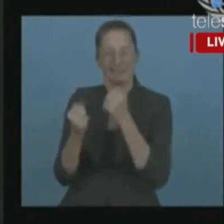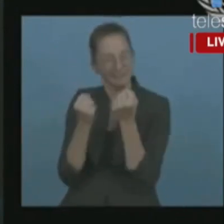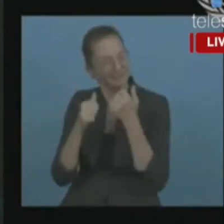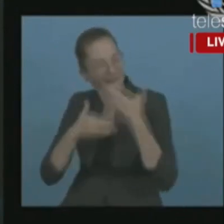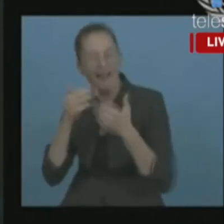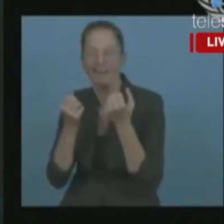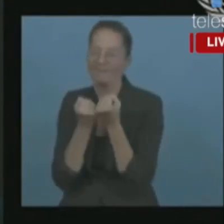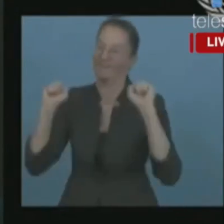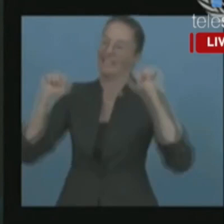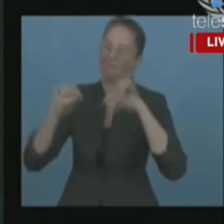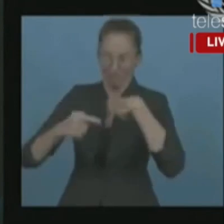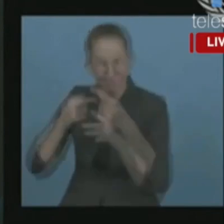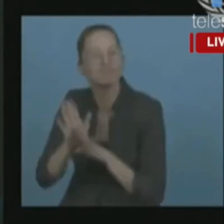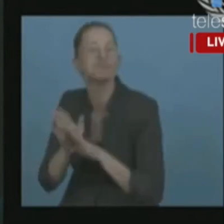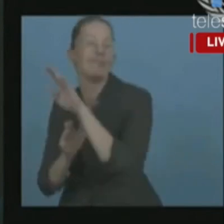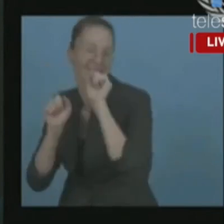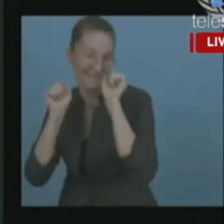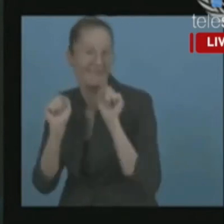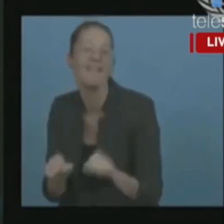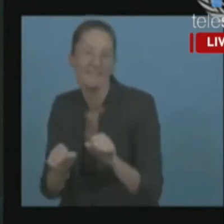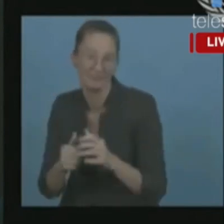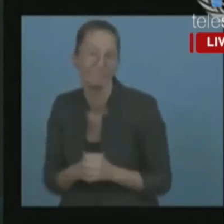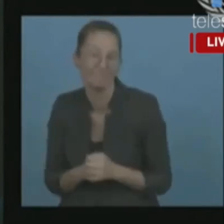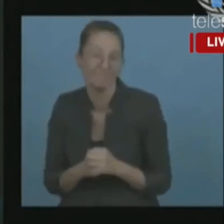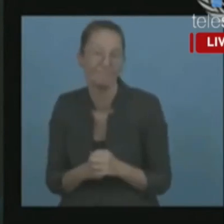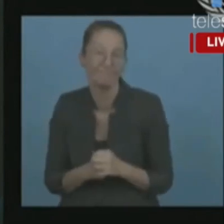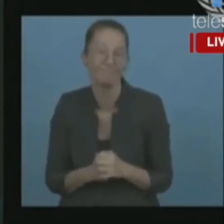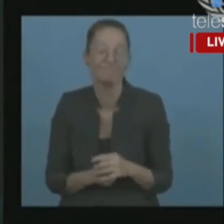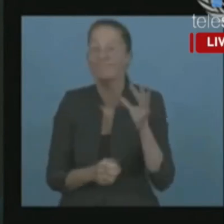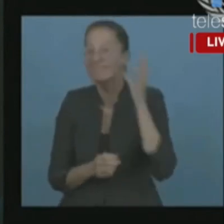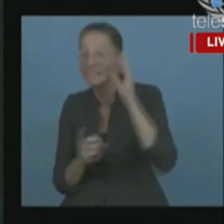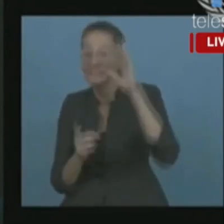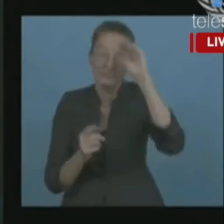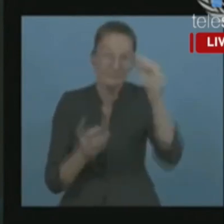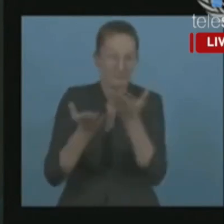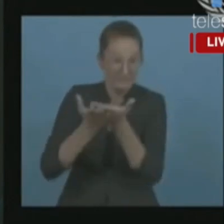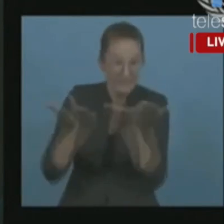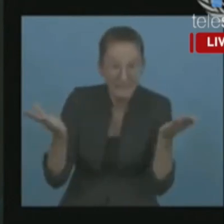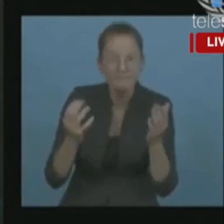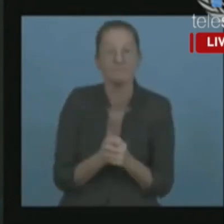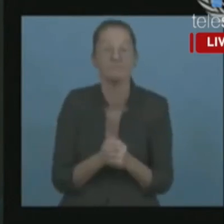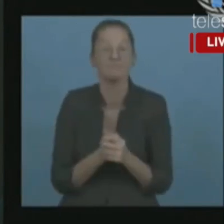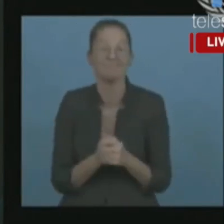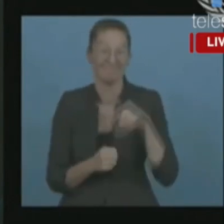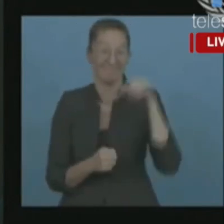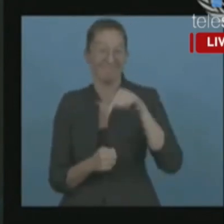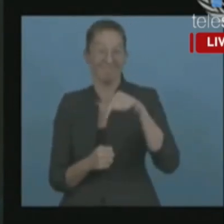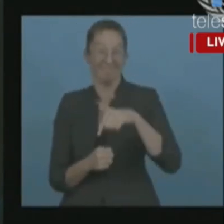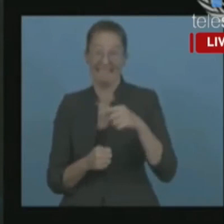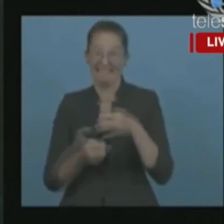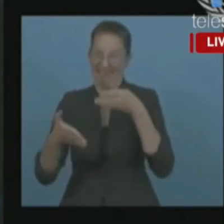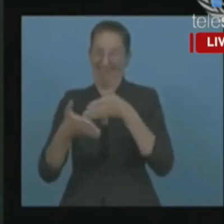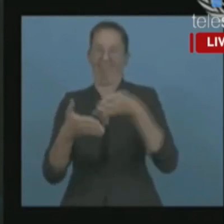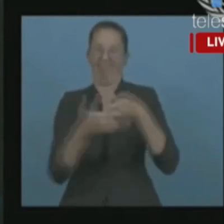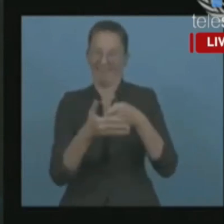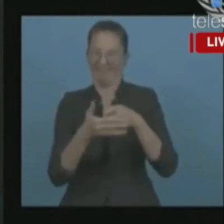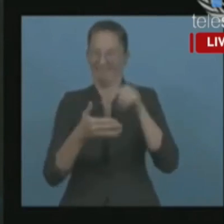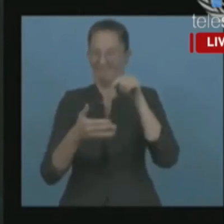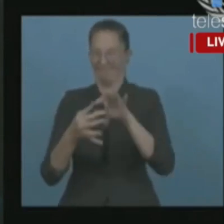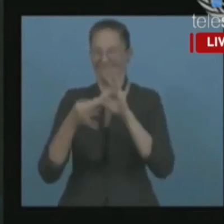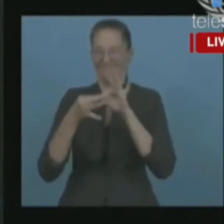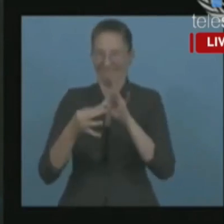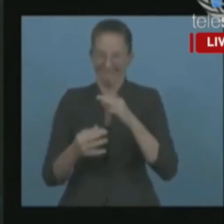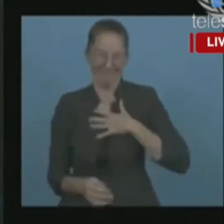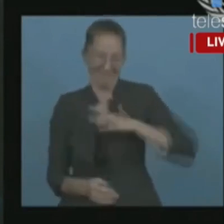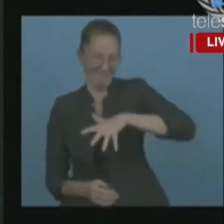institutionally that are headed to the, a bit of the sustainable development to inaugurate the followings. We have presented